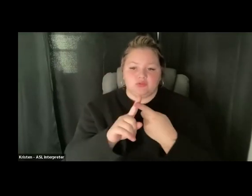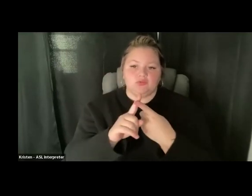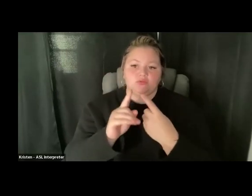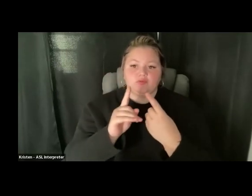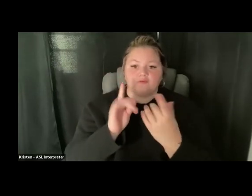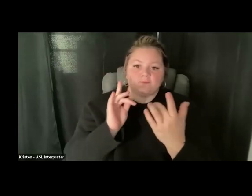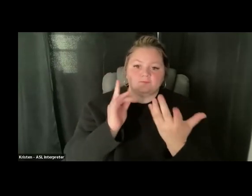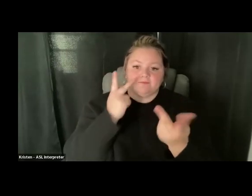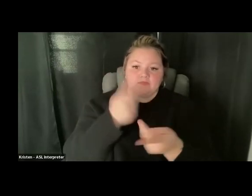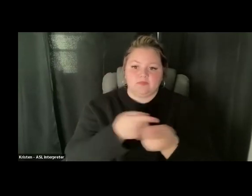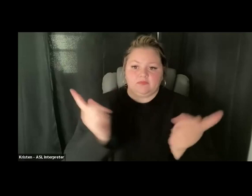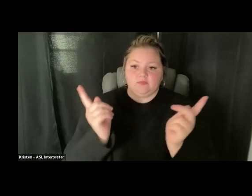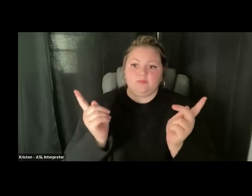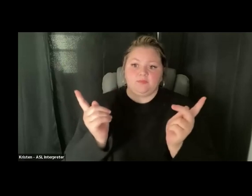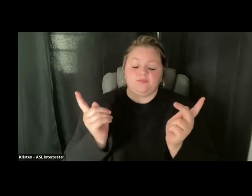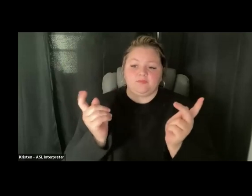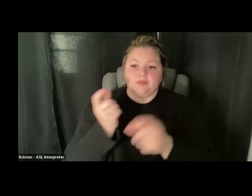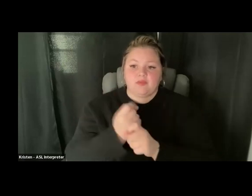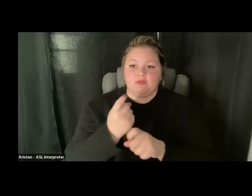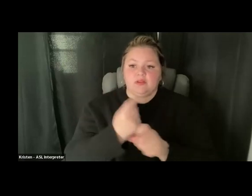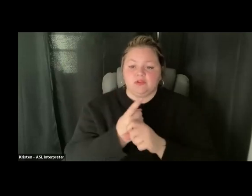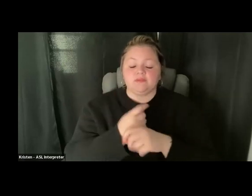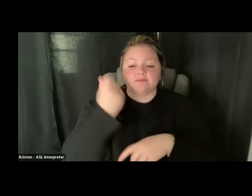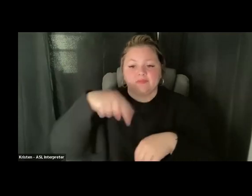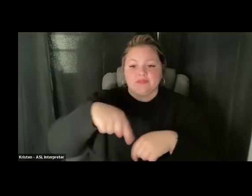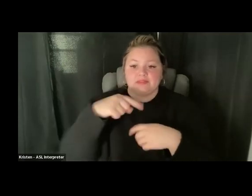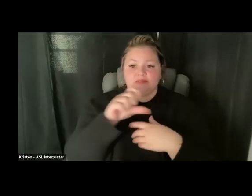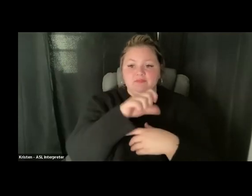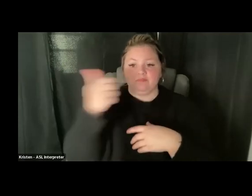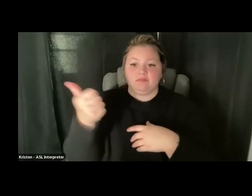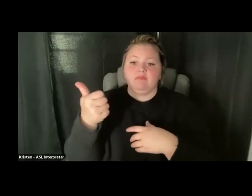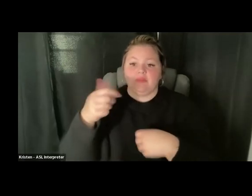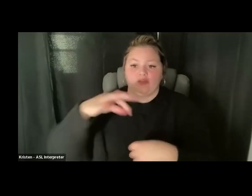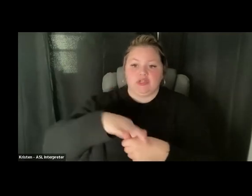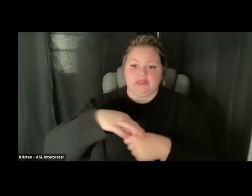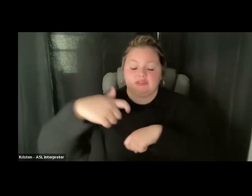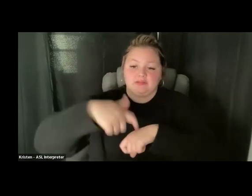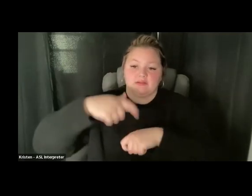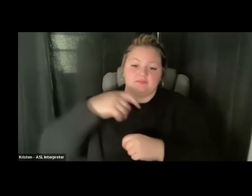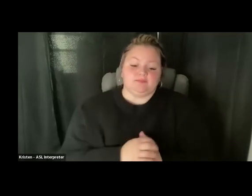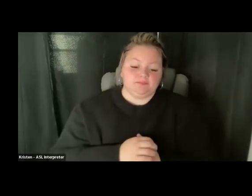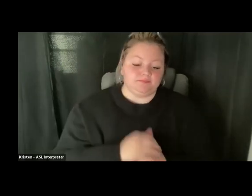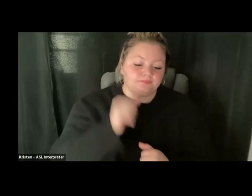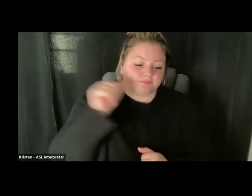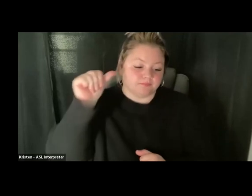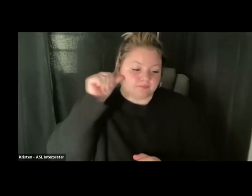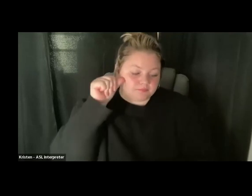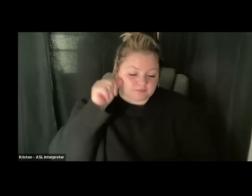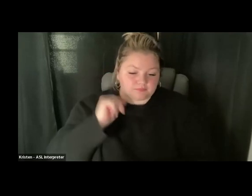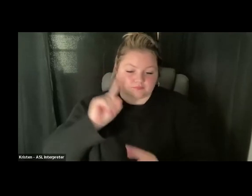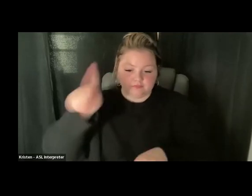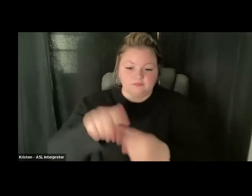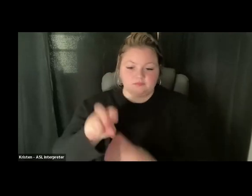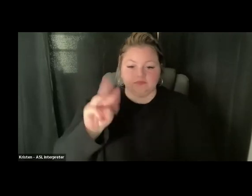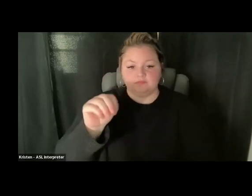of another election season. I was actually in Malden, the city of Malden, last night for an election worker training,